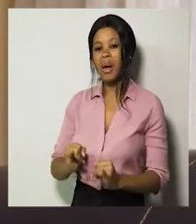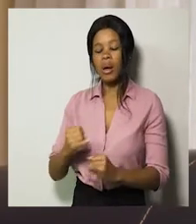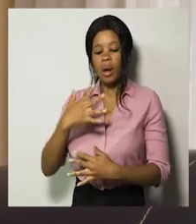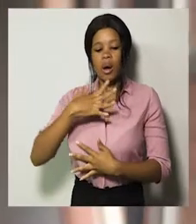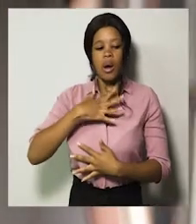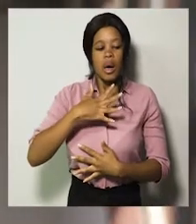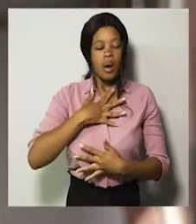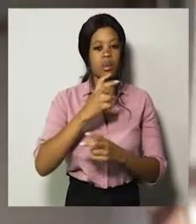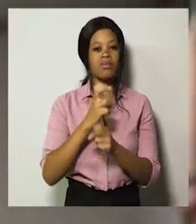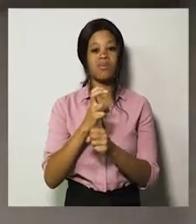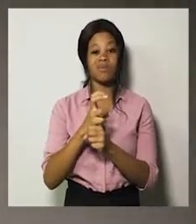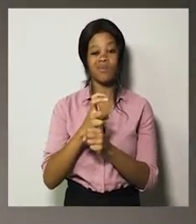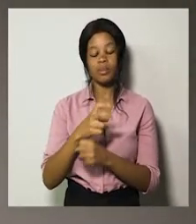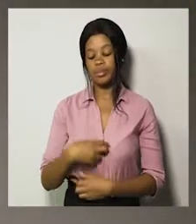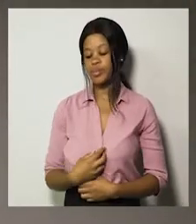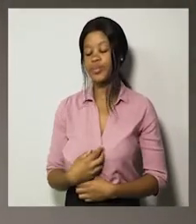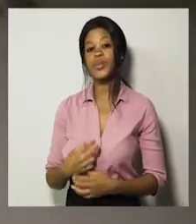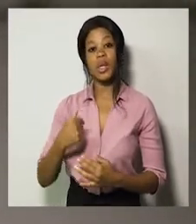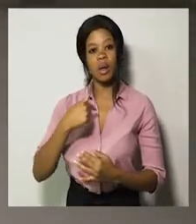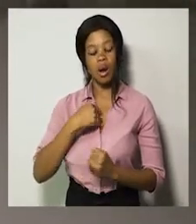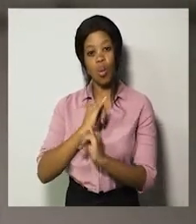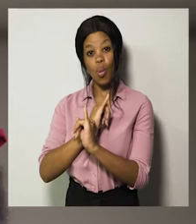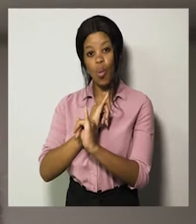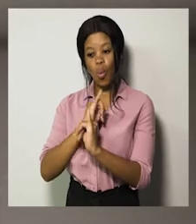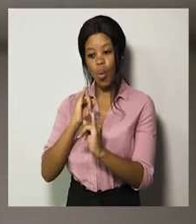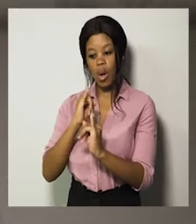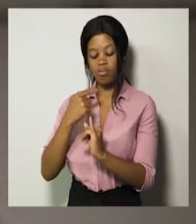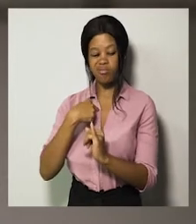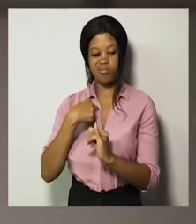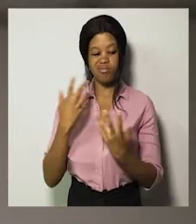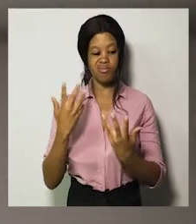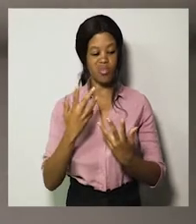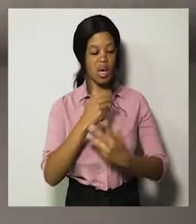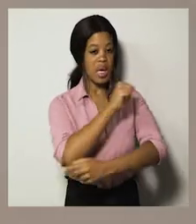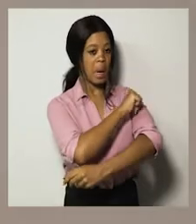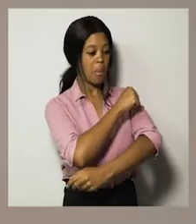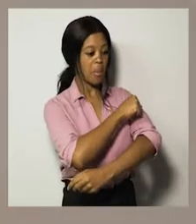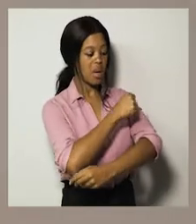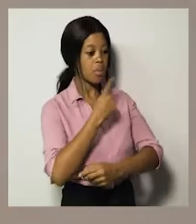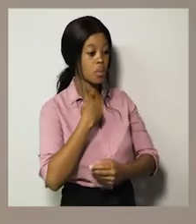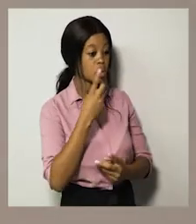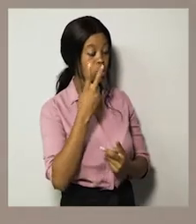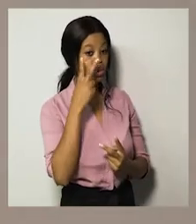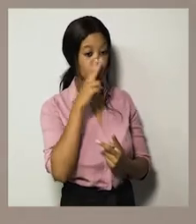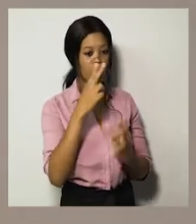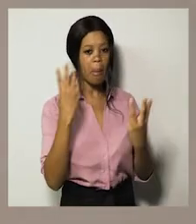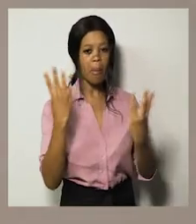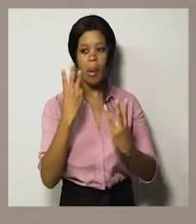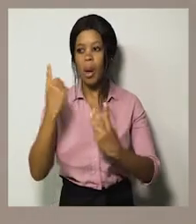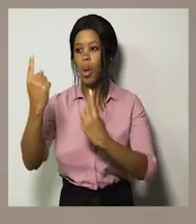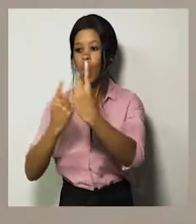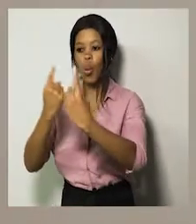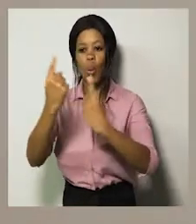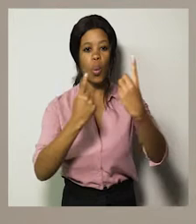losing breath my worst experience was when I was on call in a casualty and I saw a lot of people coming